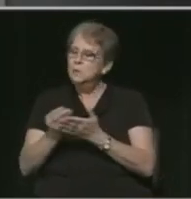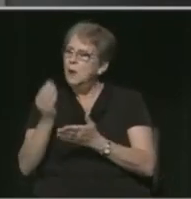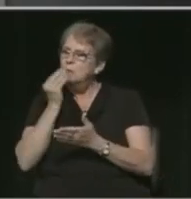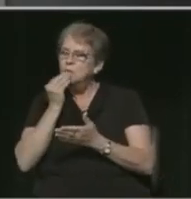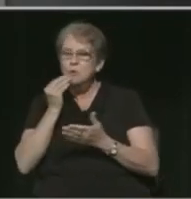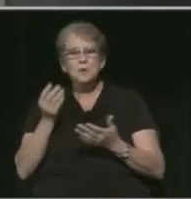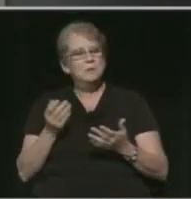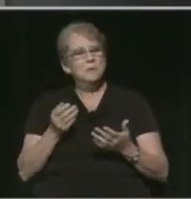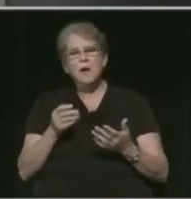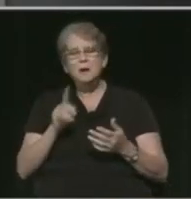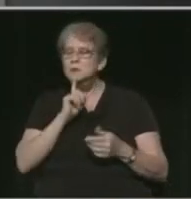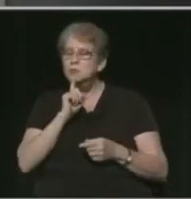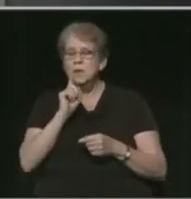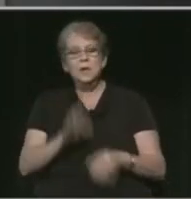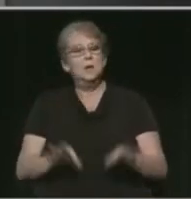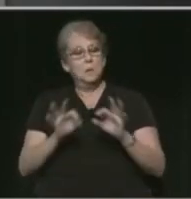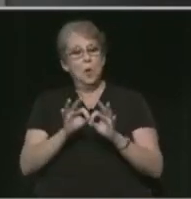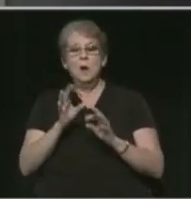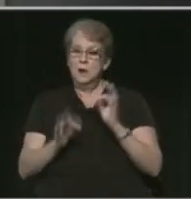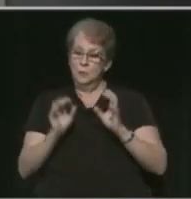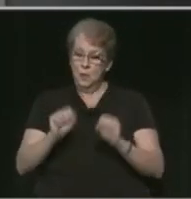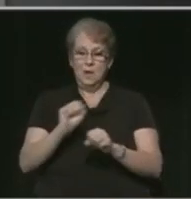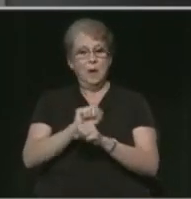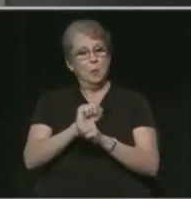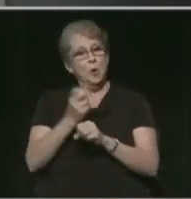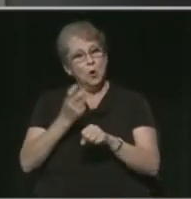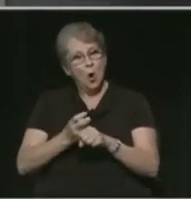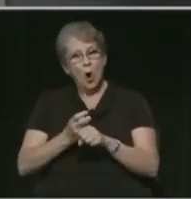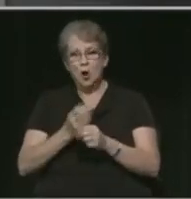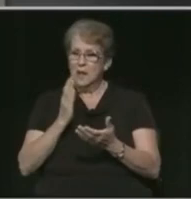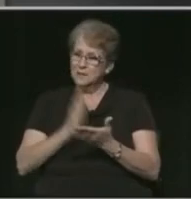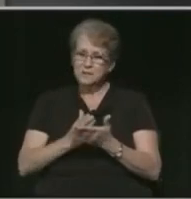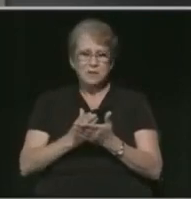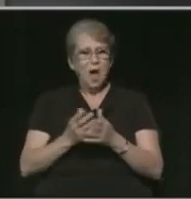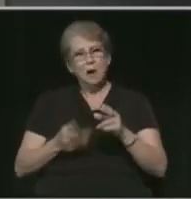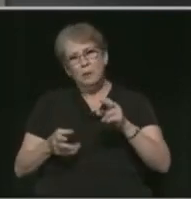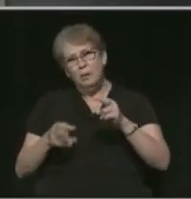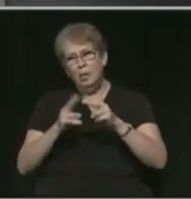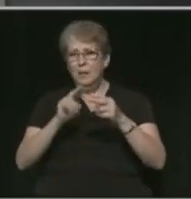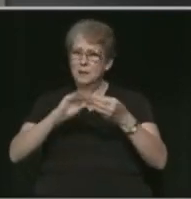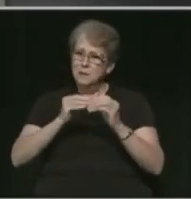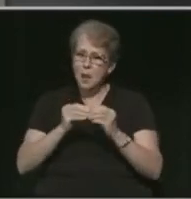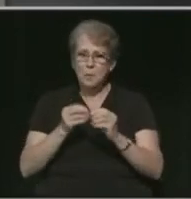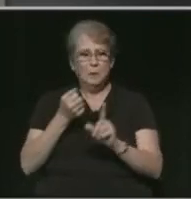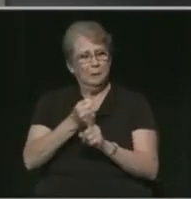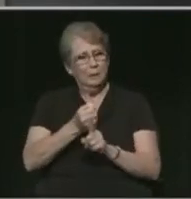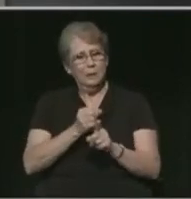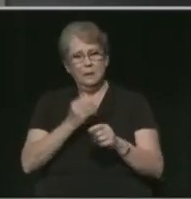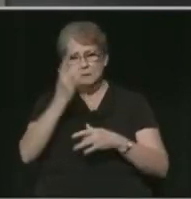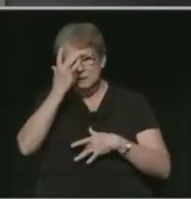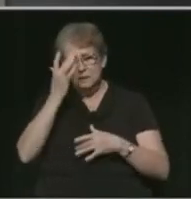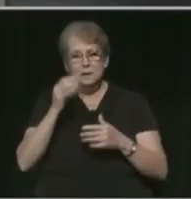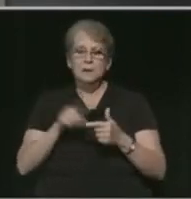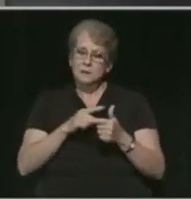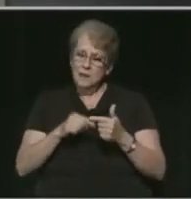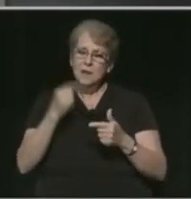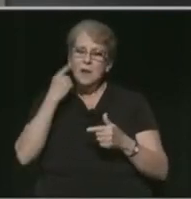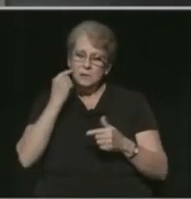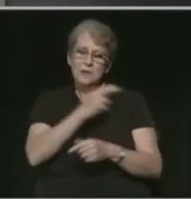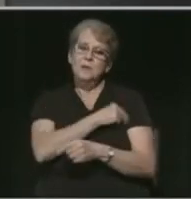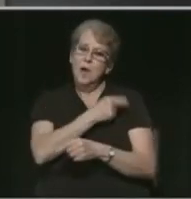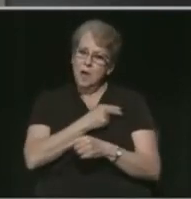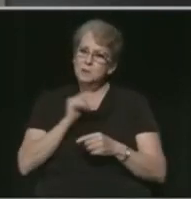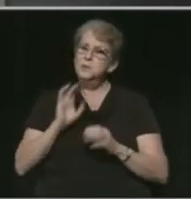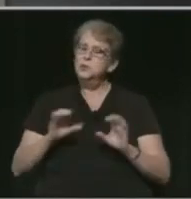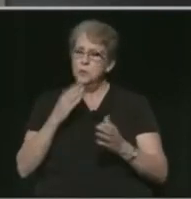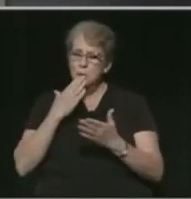important. As long as we can work hard and stop the spike, I think our hospital system is in good shape. A